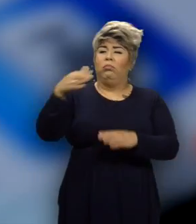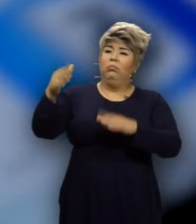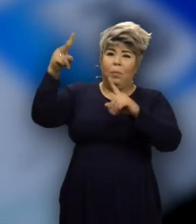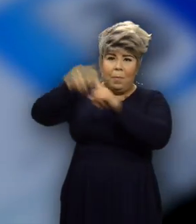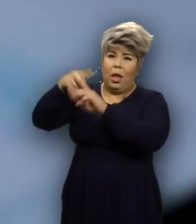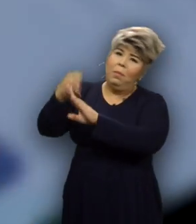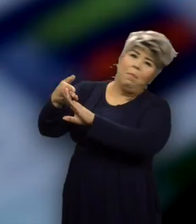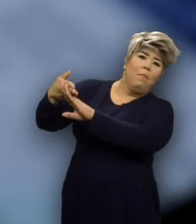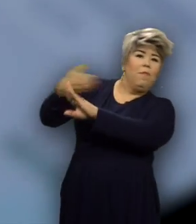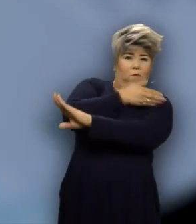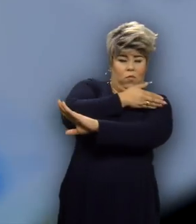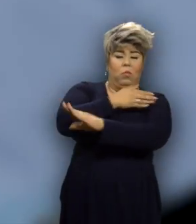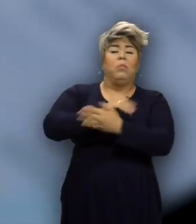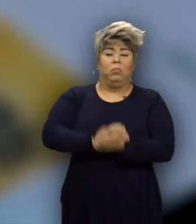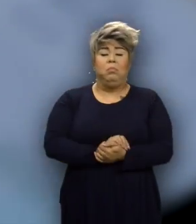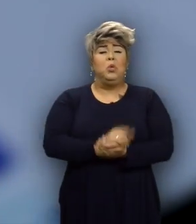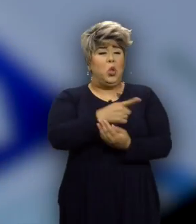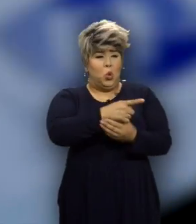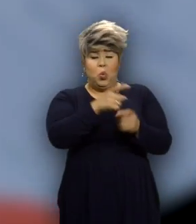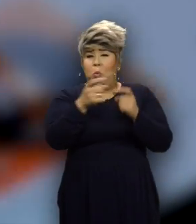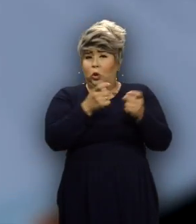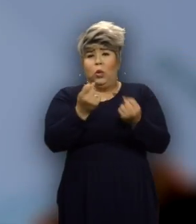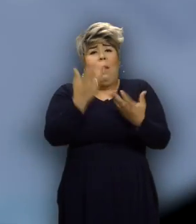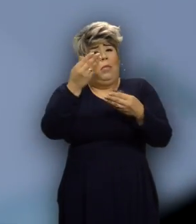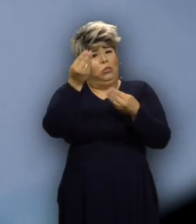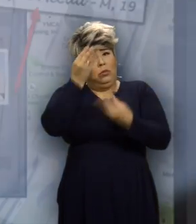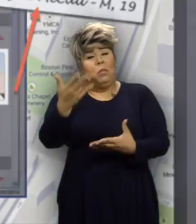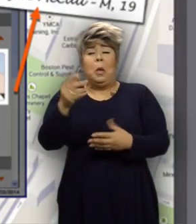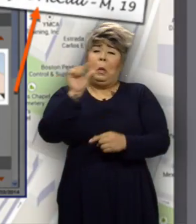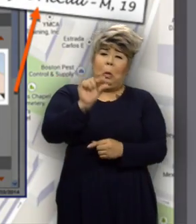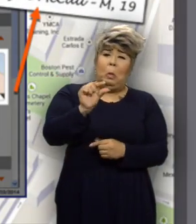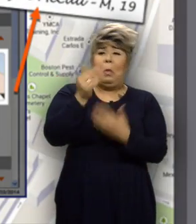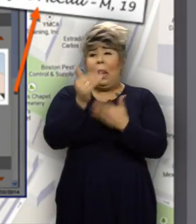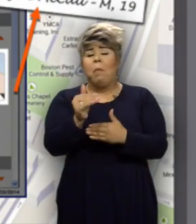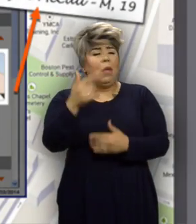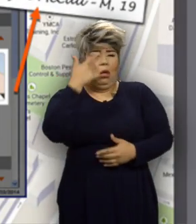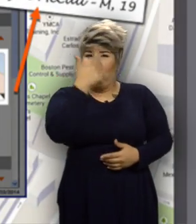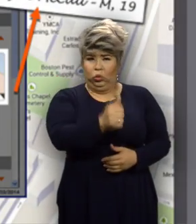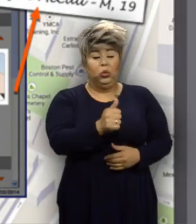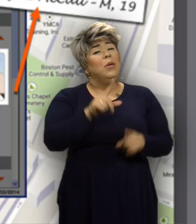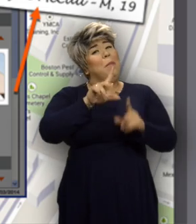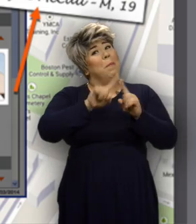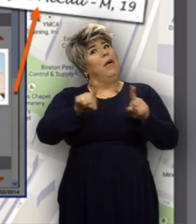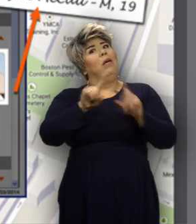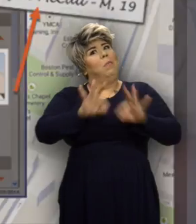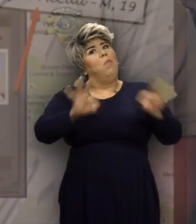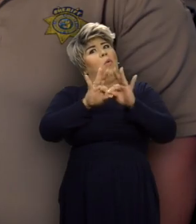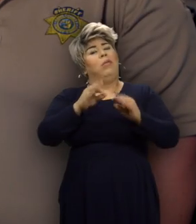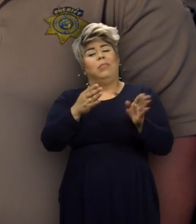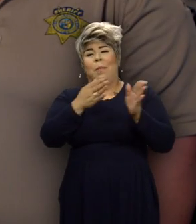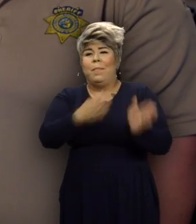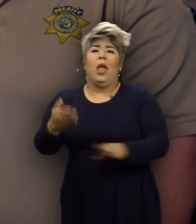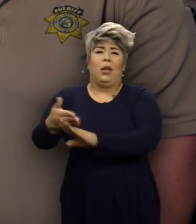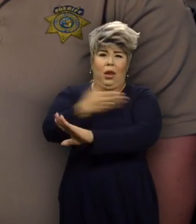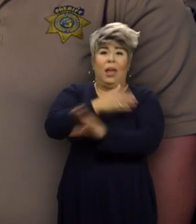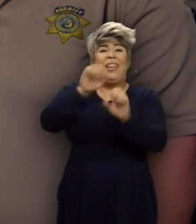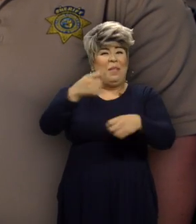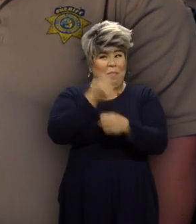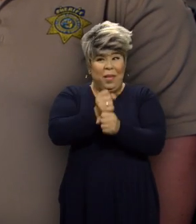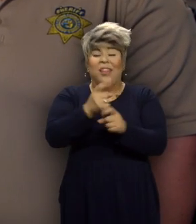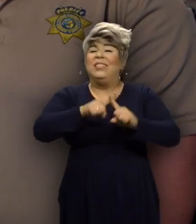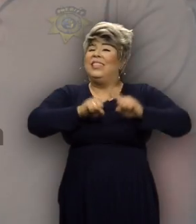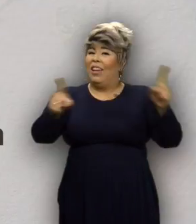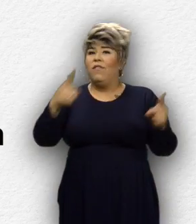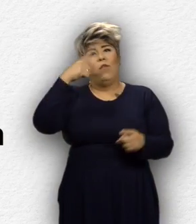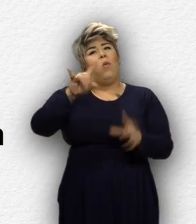a registered phone number calls 911. You control what information you share. Protect your loved ones. Plan ahead. It can make all